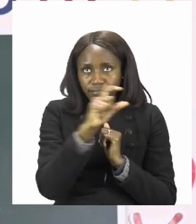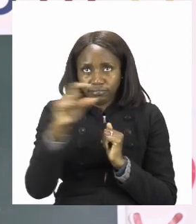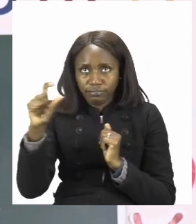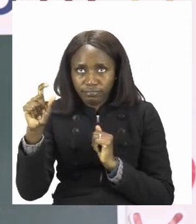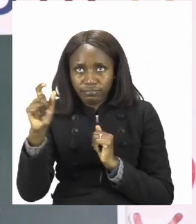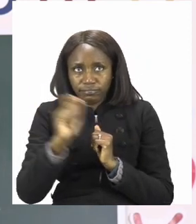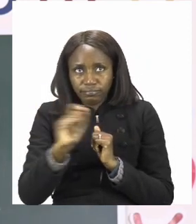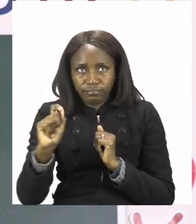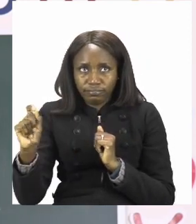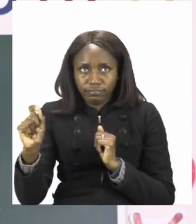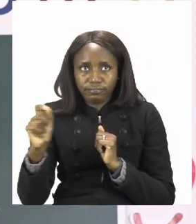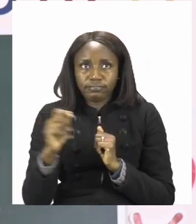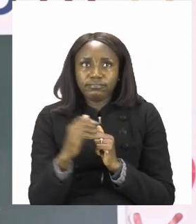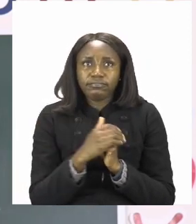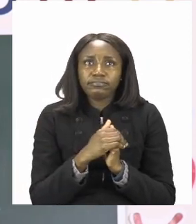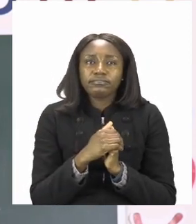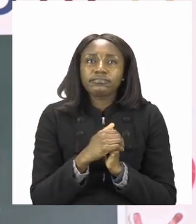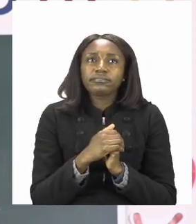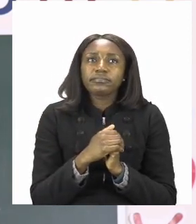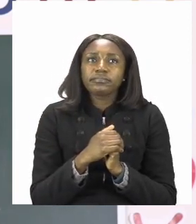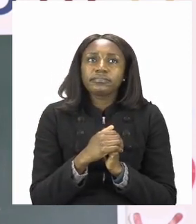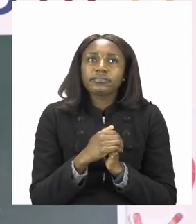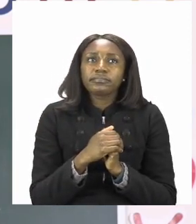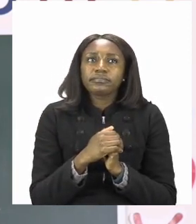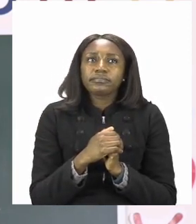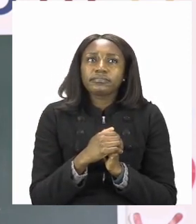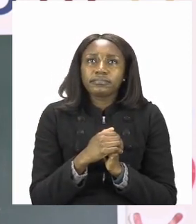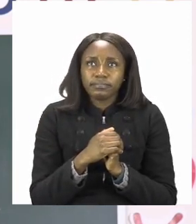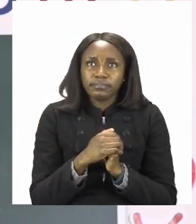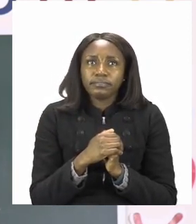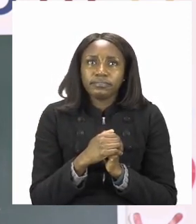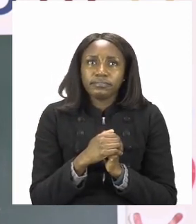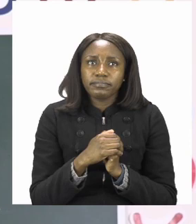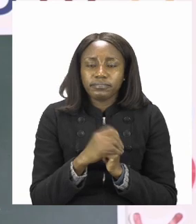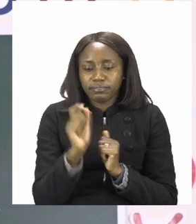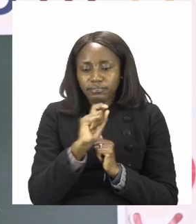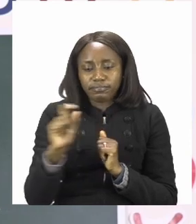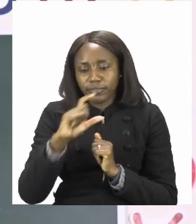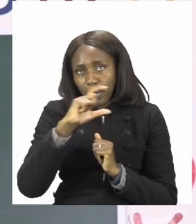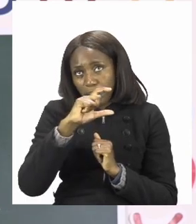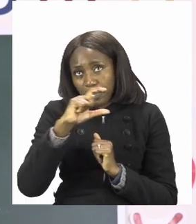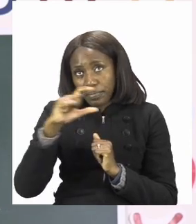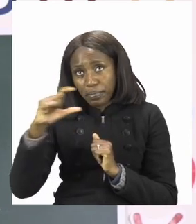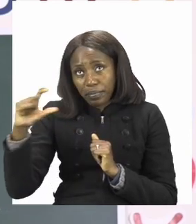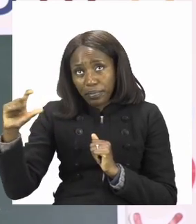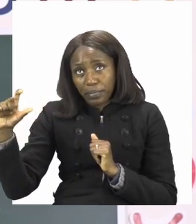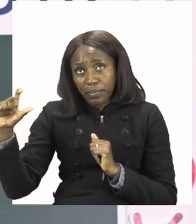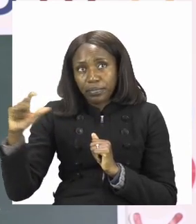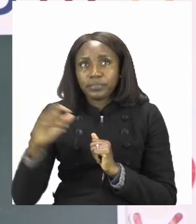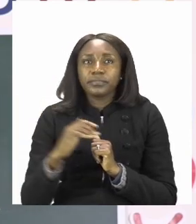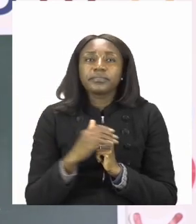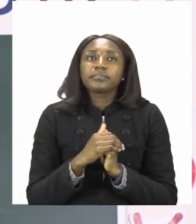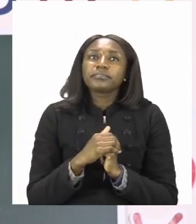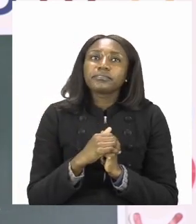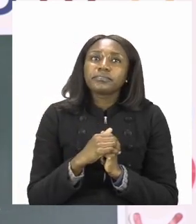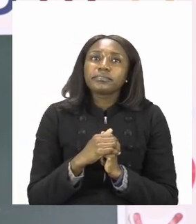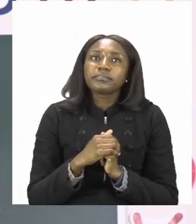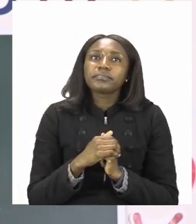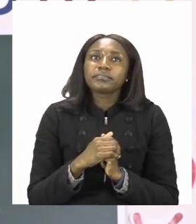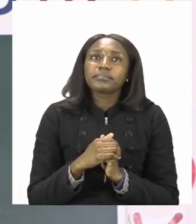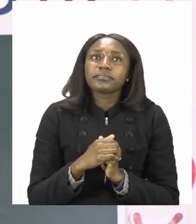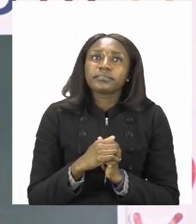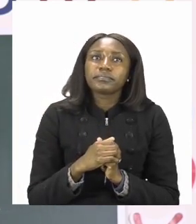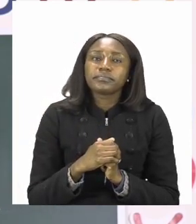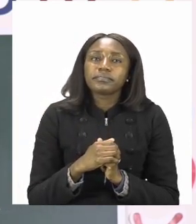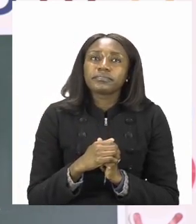has to do with the spoon. We need to use the word spoon to make our sentence. So number three we